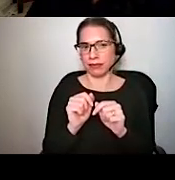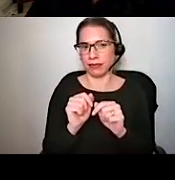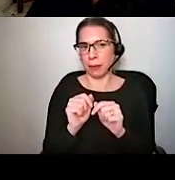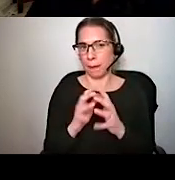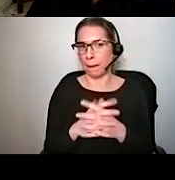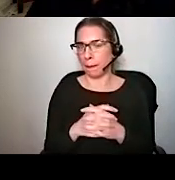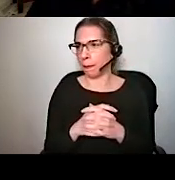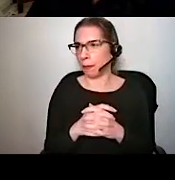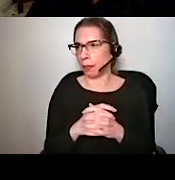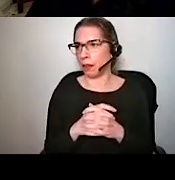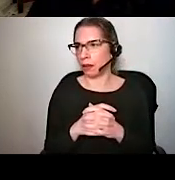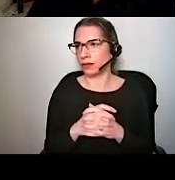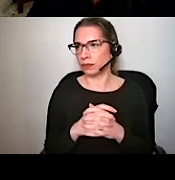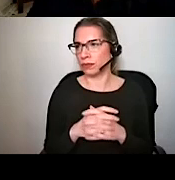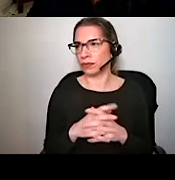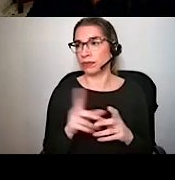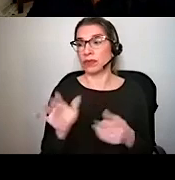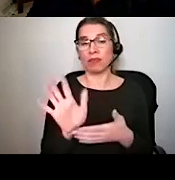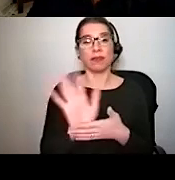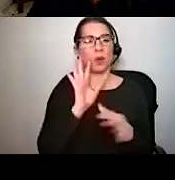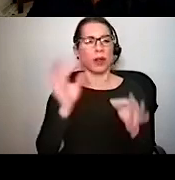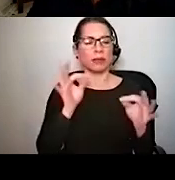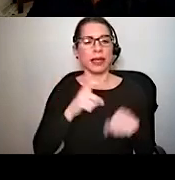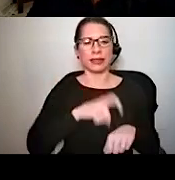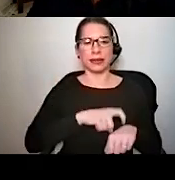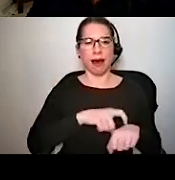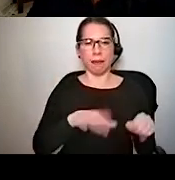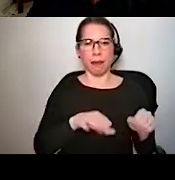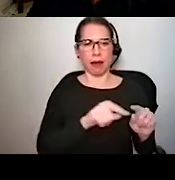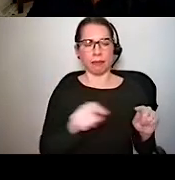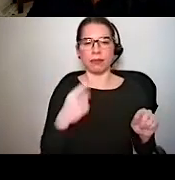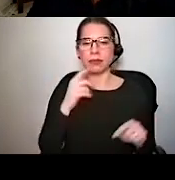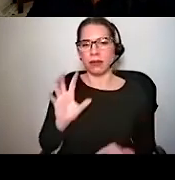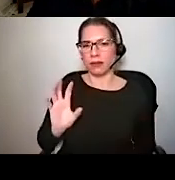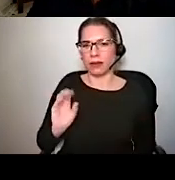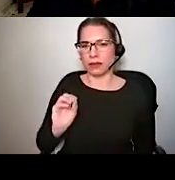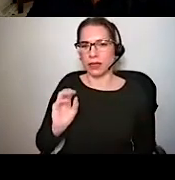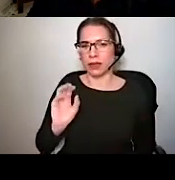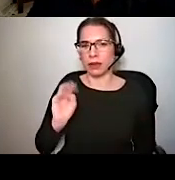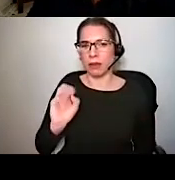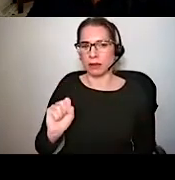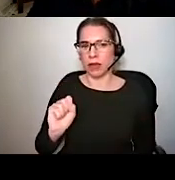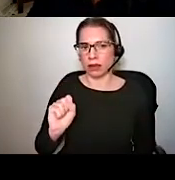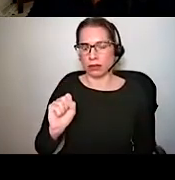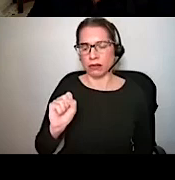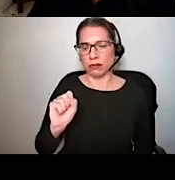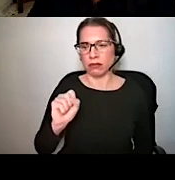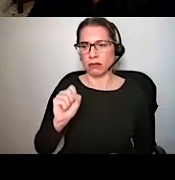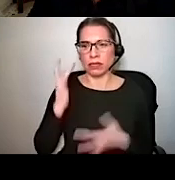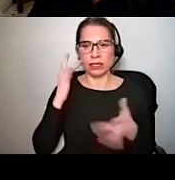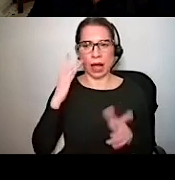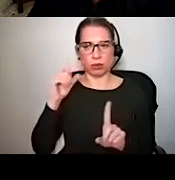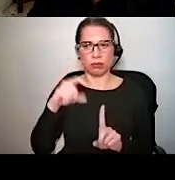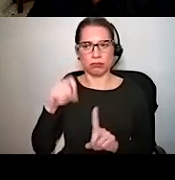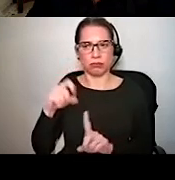we have the time down here. And remember I said that it's a 50 millisecond tone, 50 millisecond sound stimulus. So